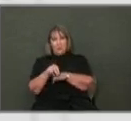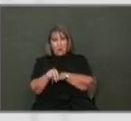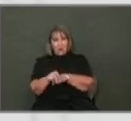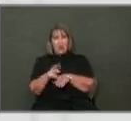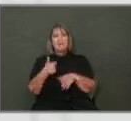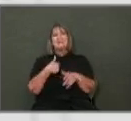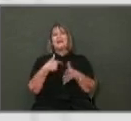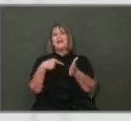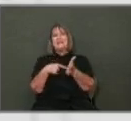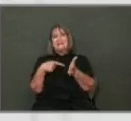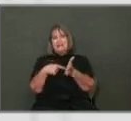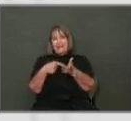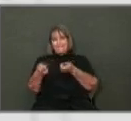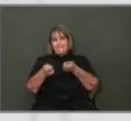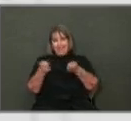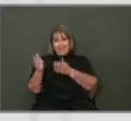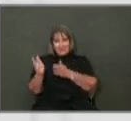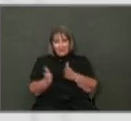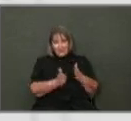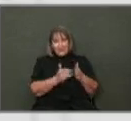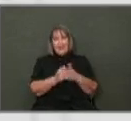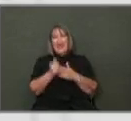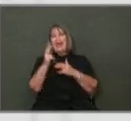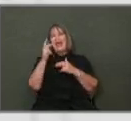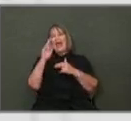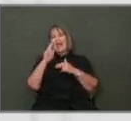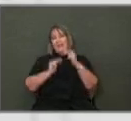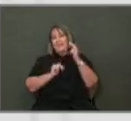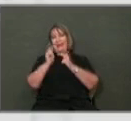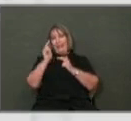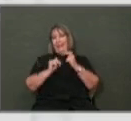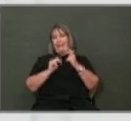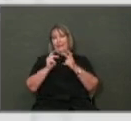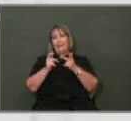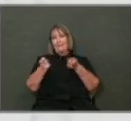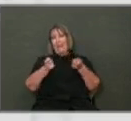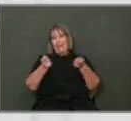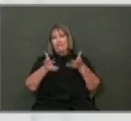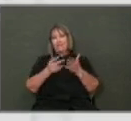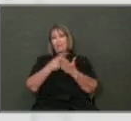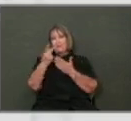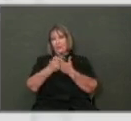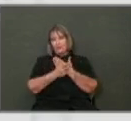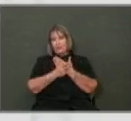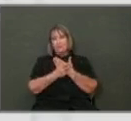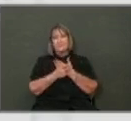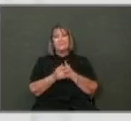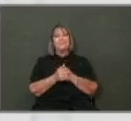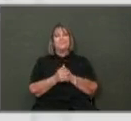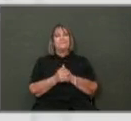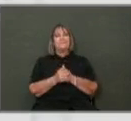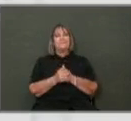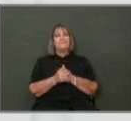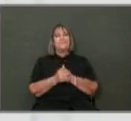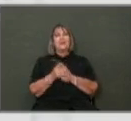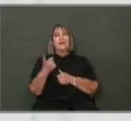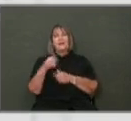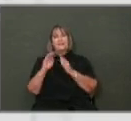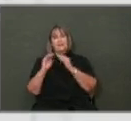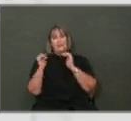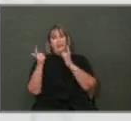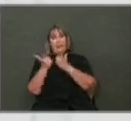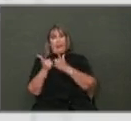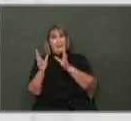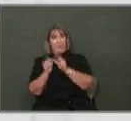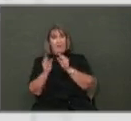debt management plan, just how we pay for capital management, for capital projects. We meet, the council will